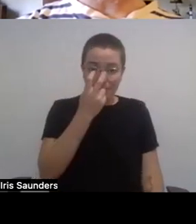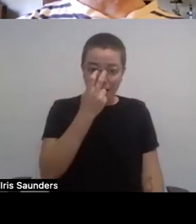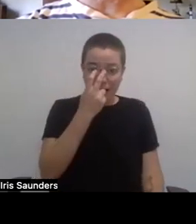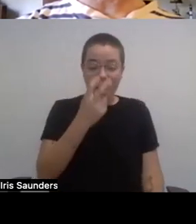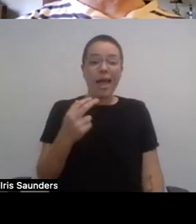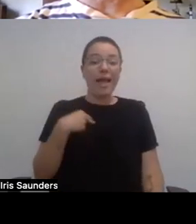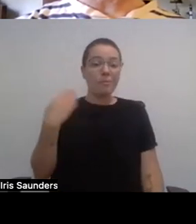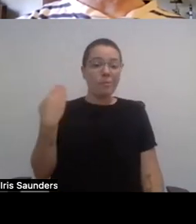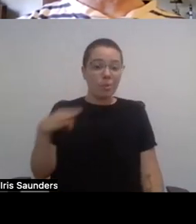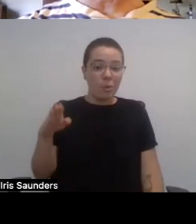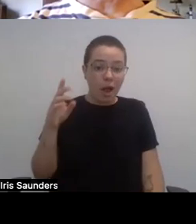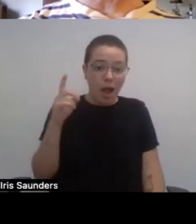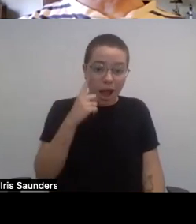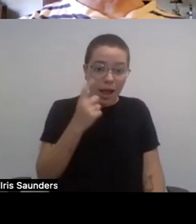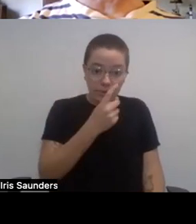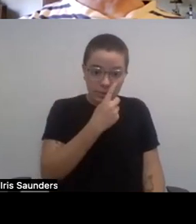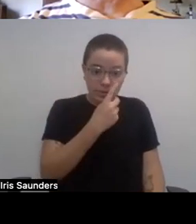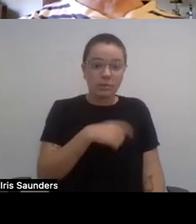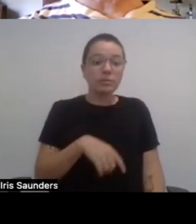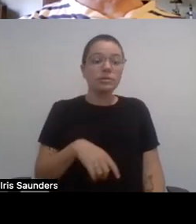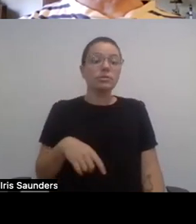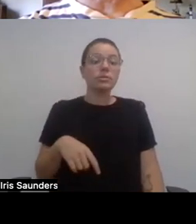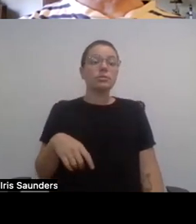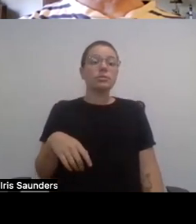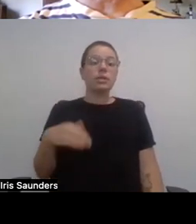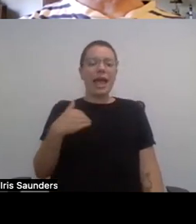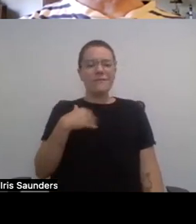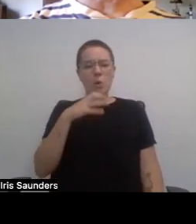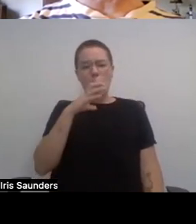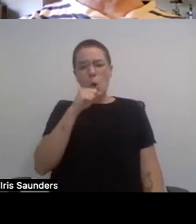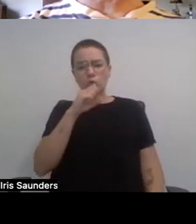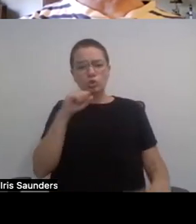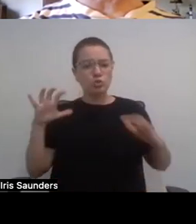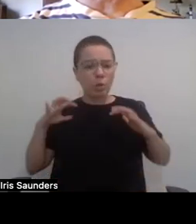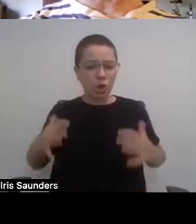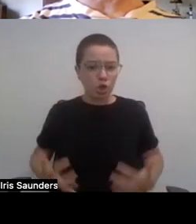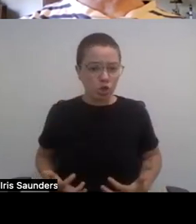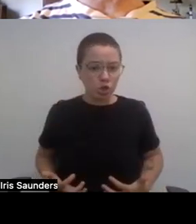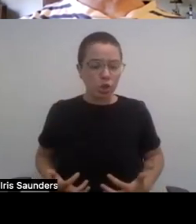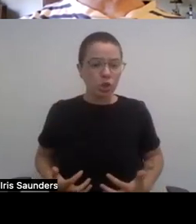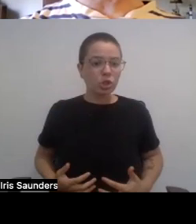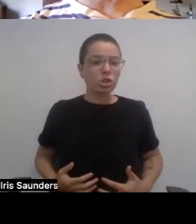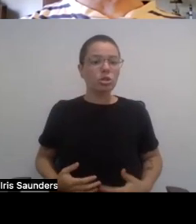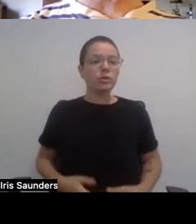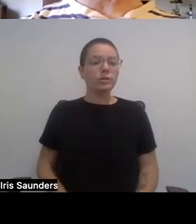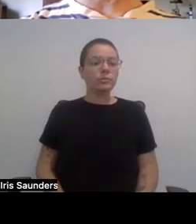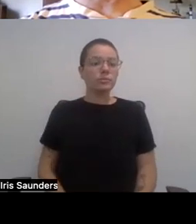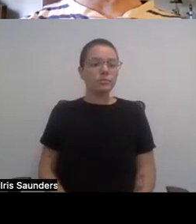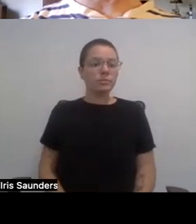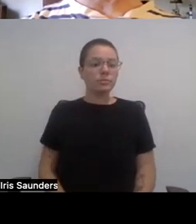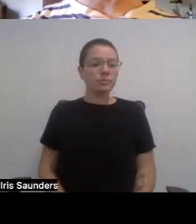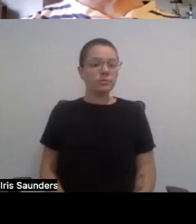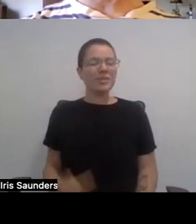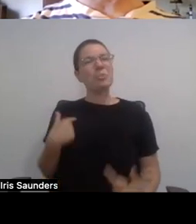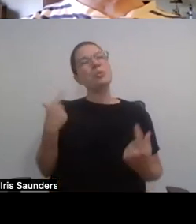eyes and I'm wearing a burnt orange sweater. And what do I